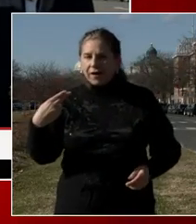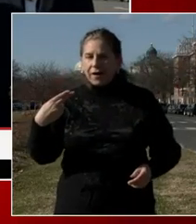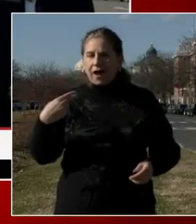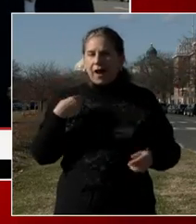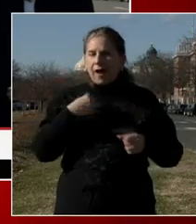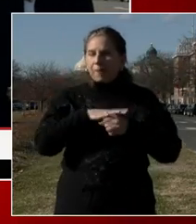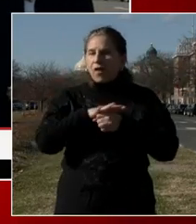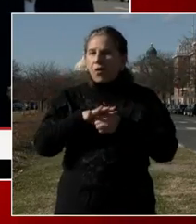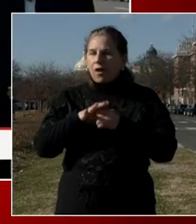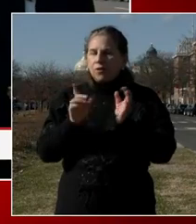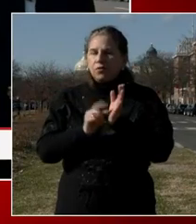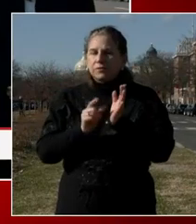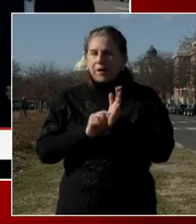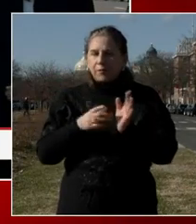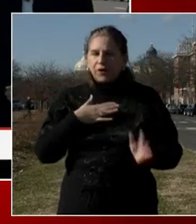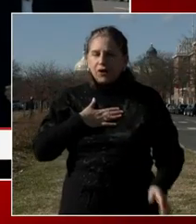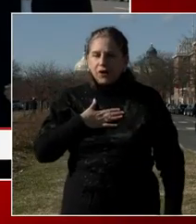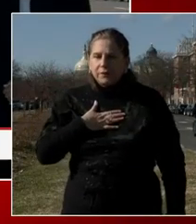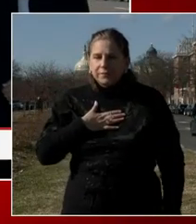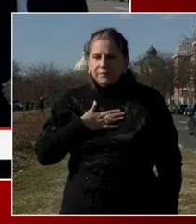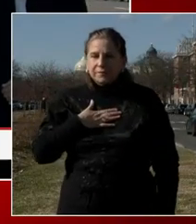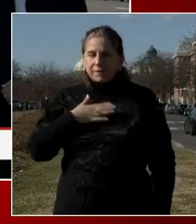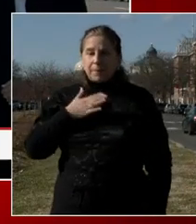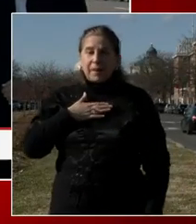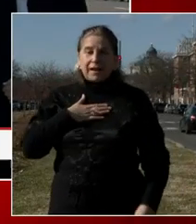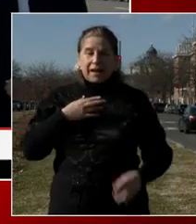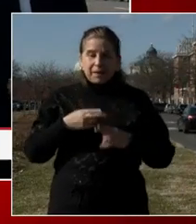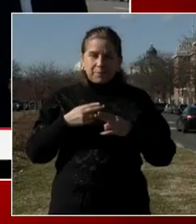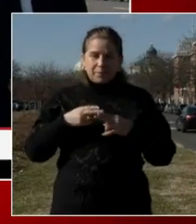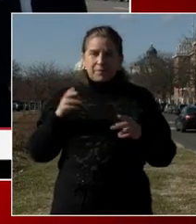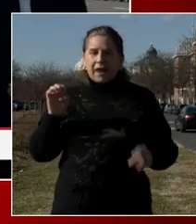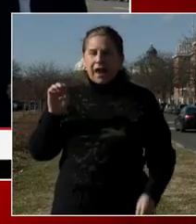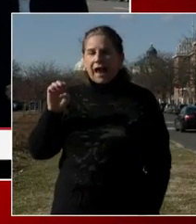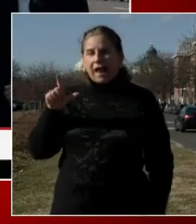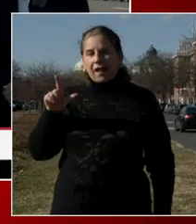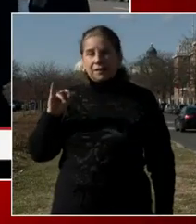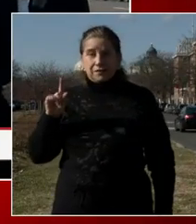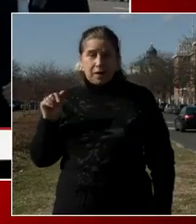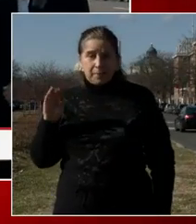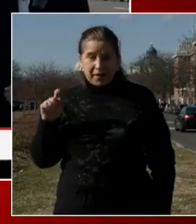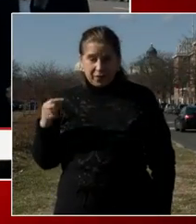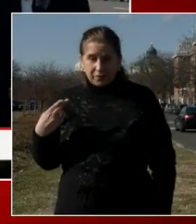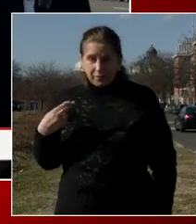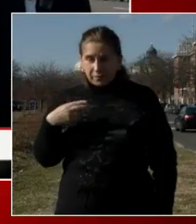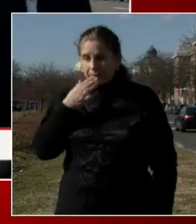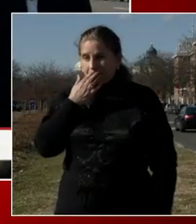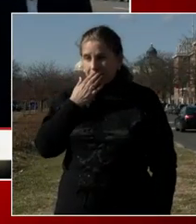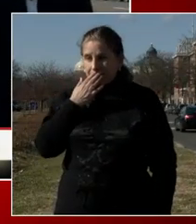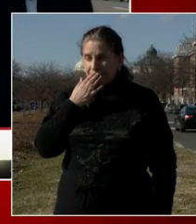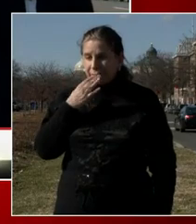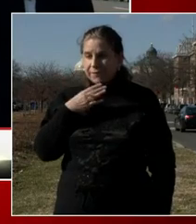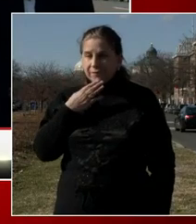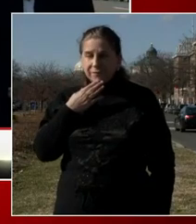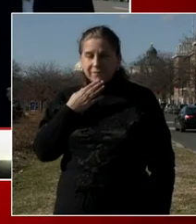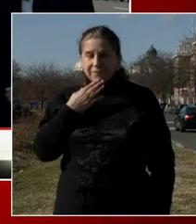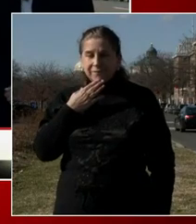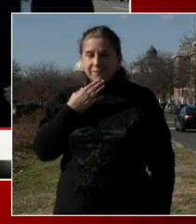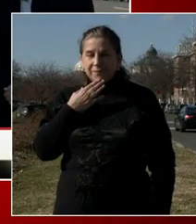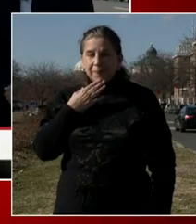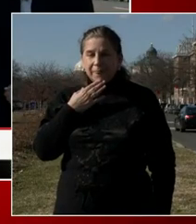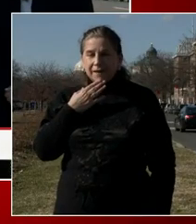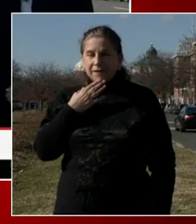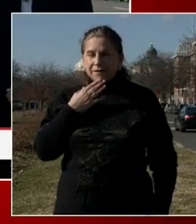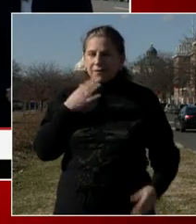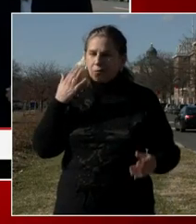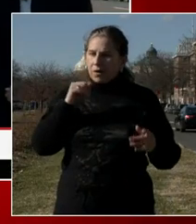Uh, first. My name's Elizabeth, too, so I'll remember that. First, a question about vaccines. How come we didn't create, how come the city didn't create a